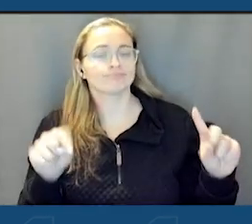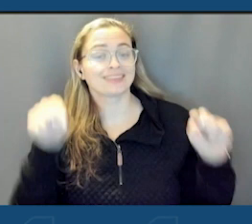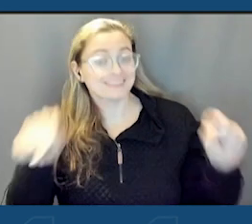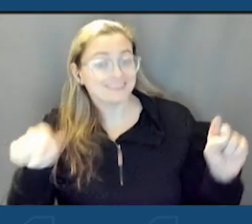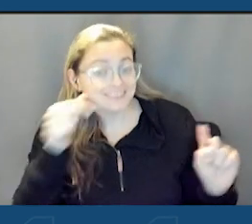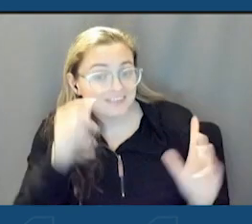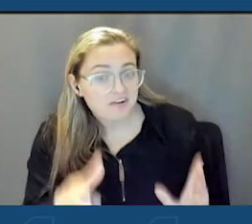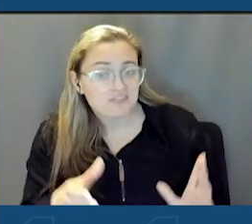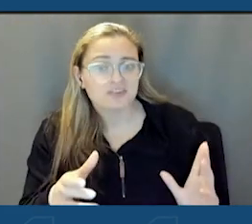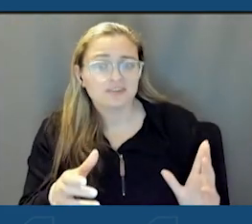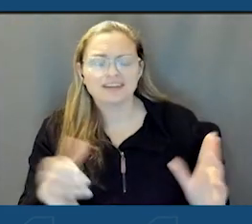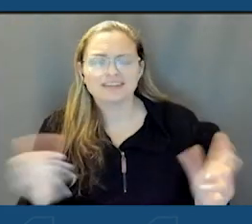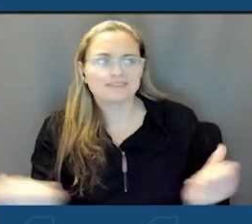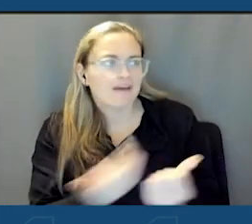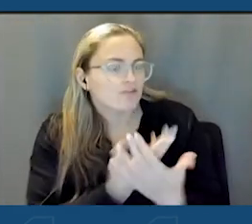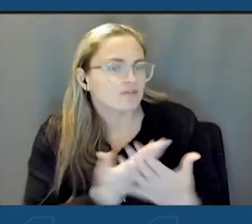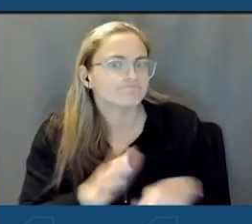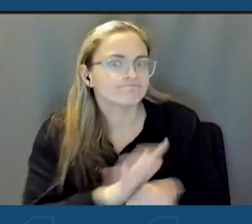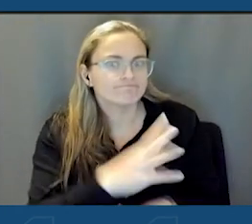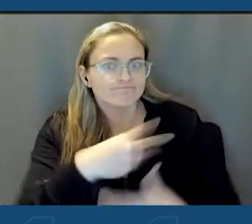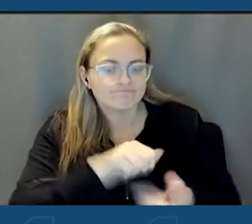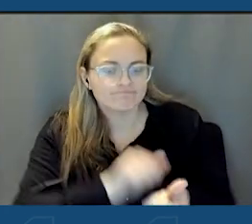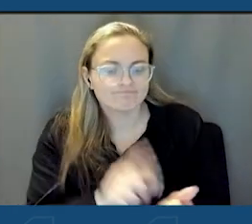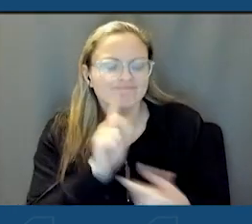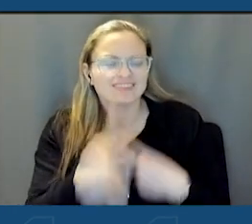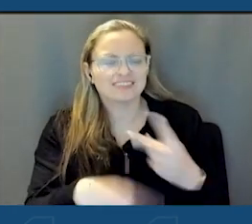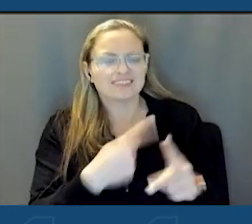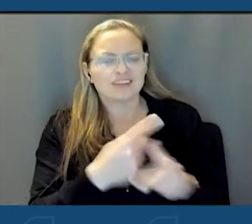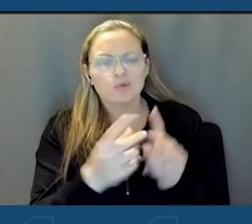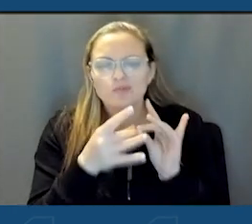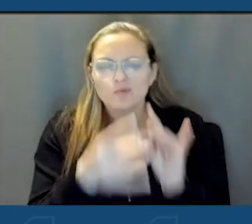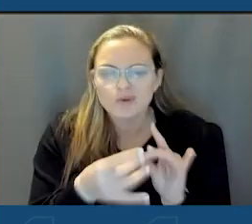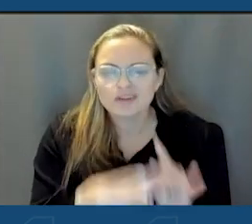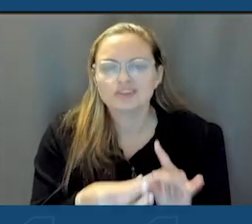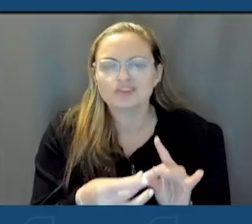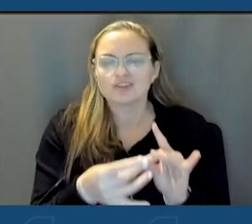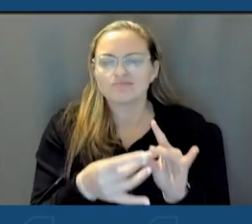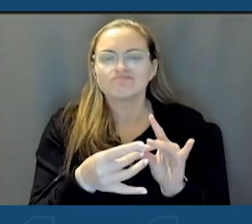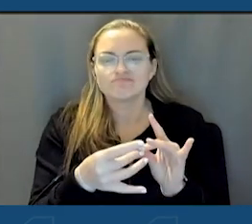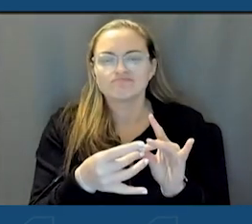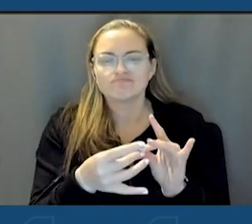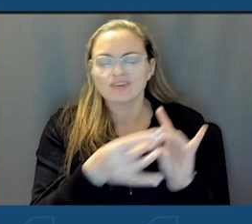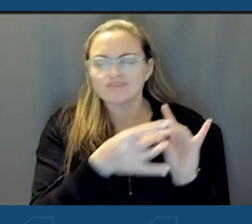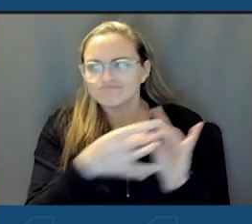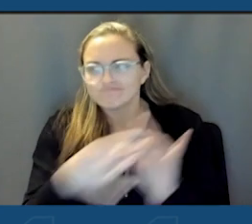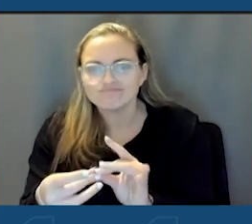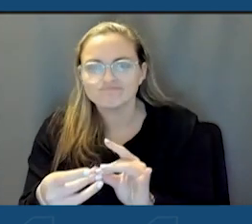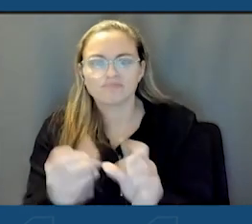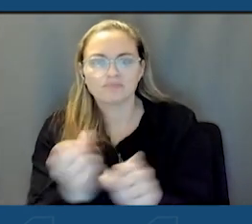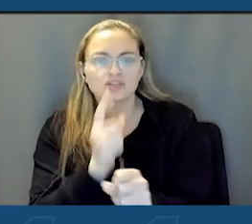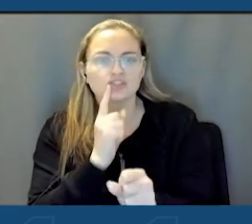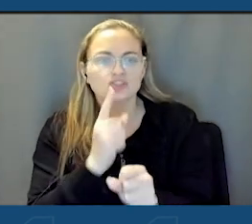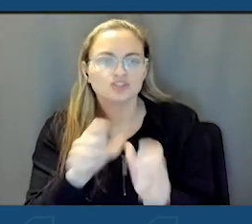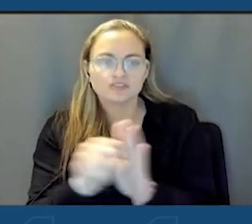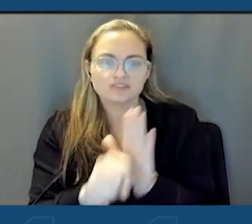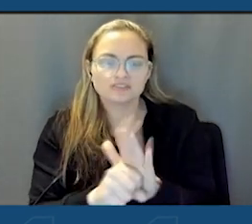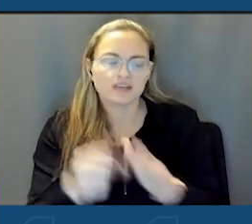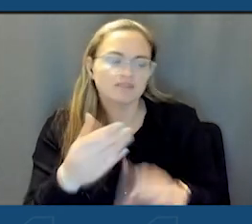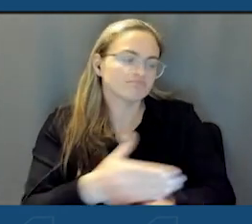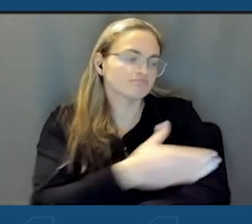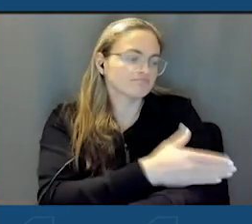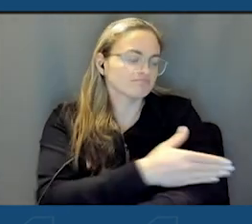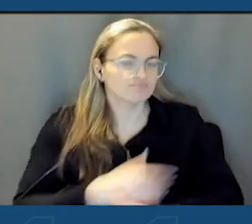has all of that covered and is doing it with the type of coordination and cohesion that will make this state much better than the sum of its parts.